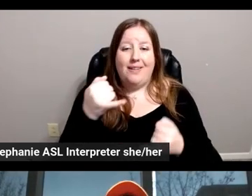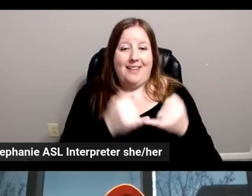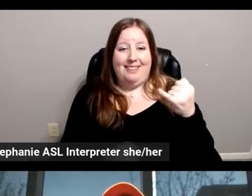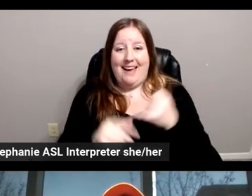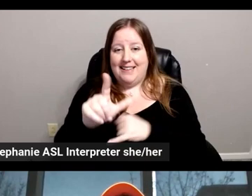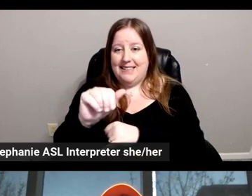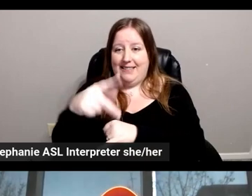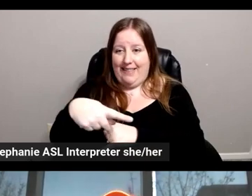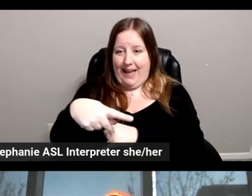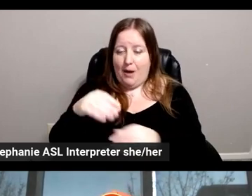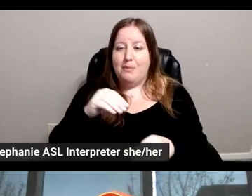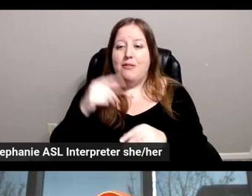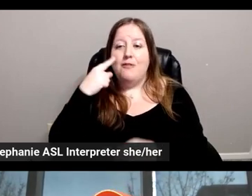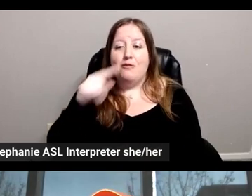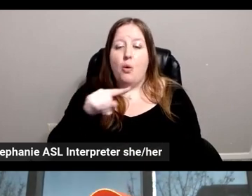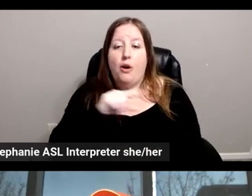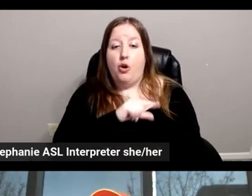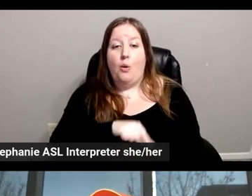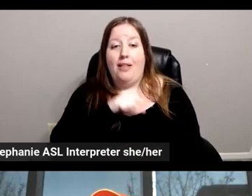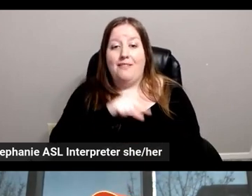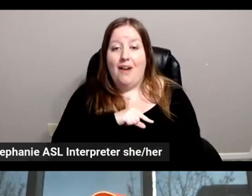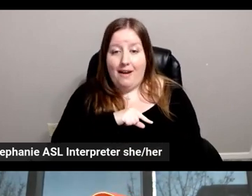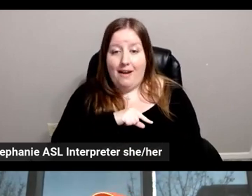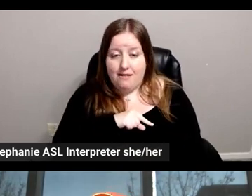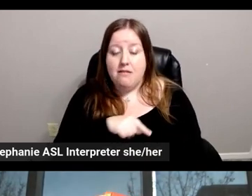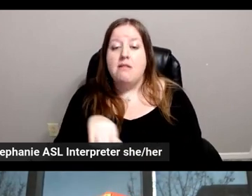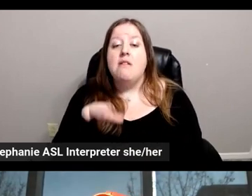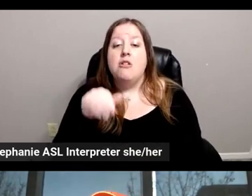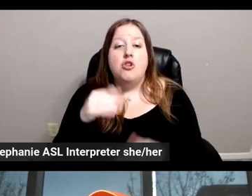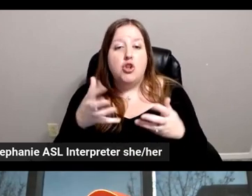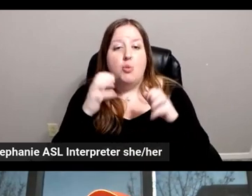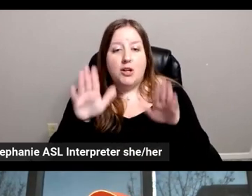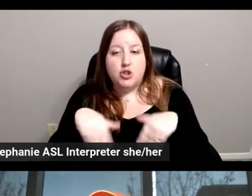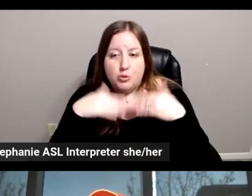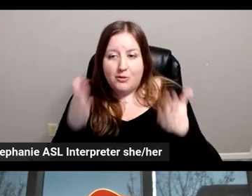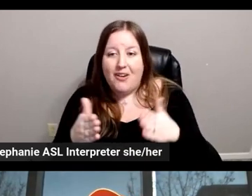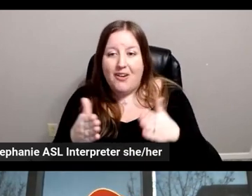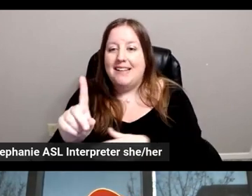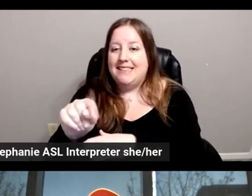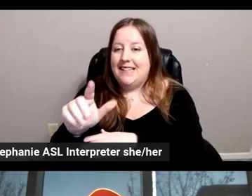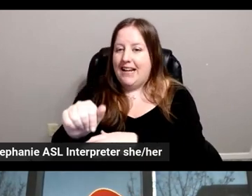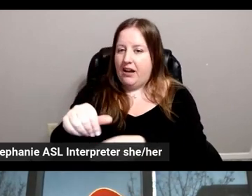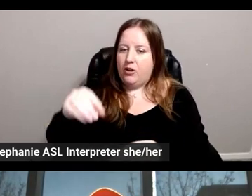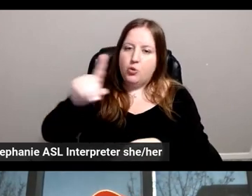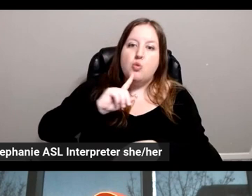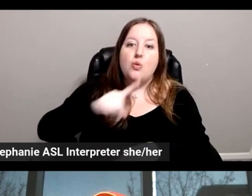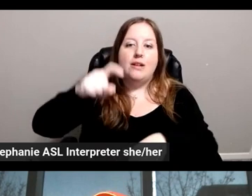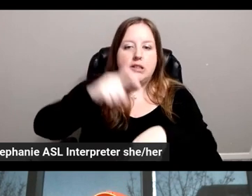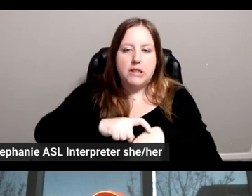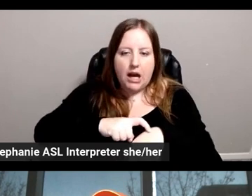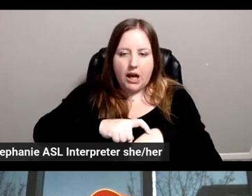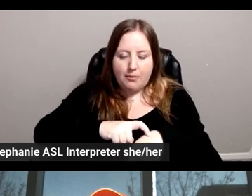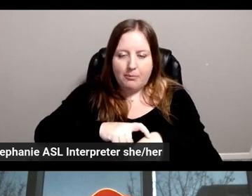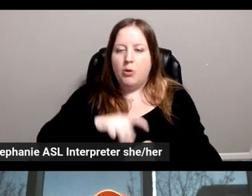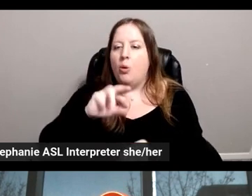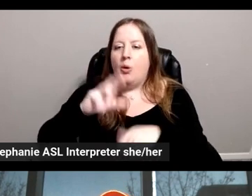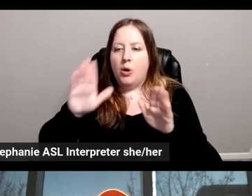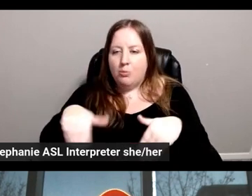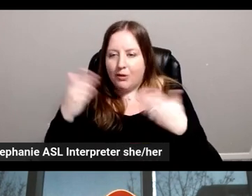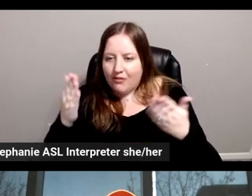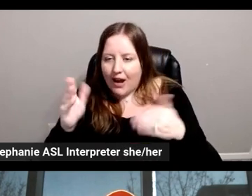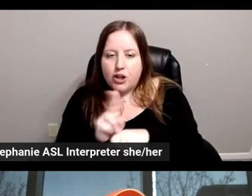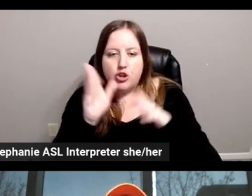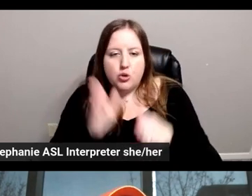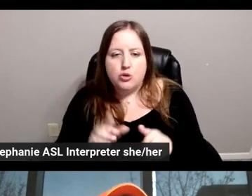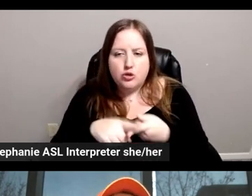and in a qualifying session, you really want to provide data in real time or provide a way to users to